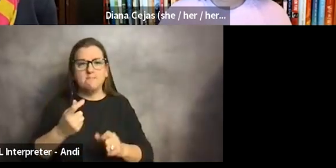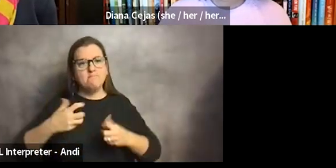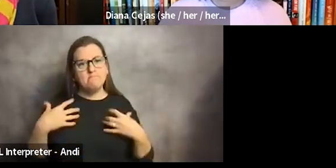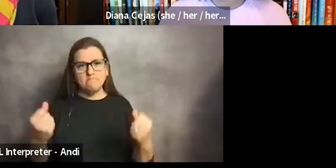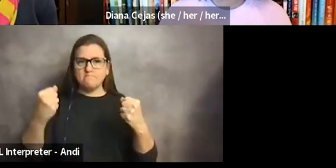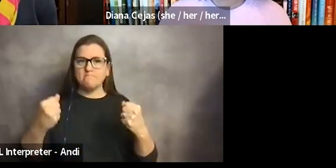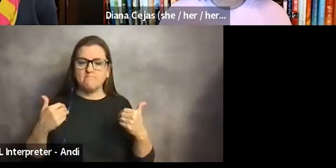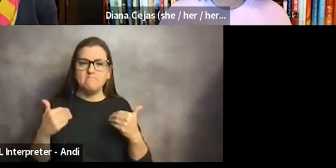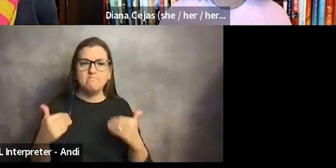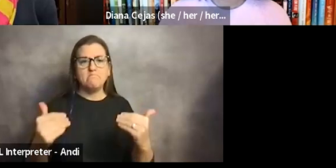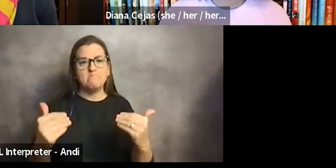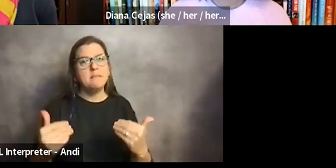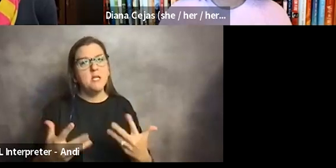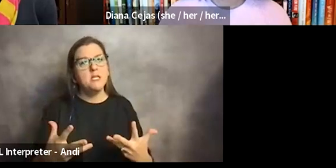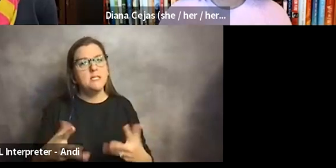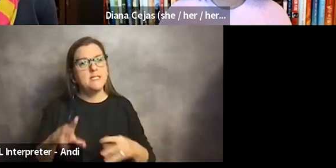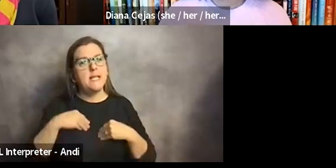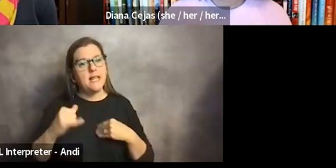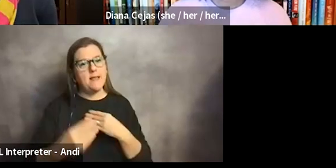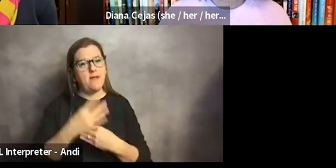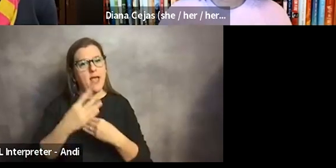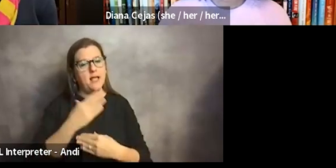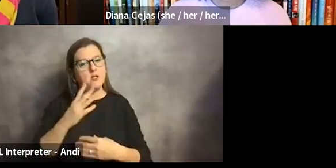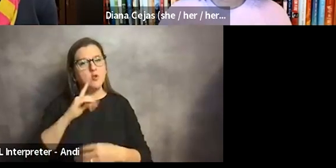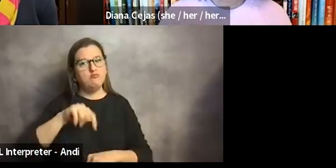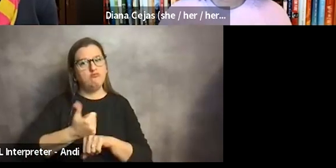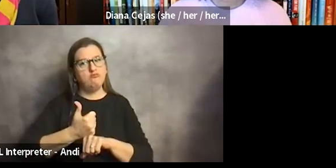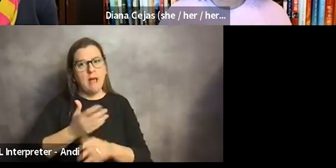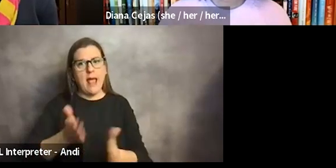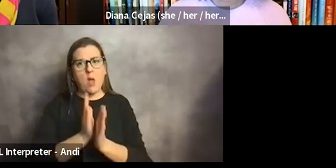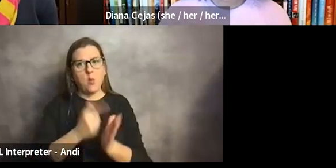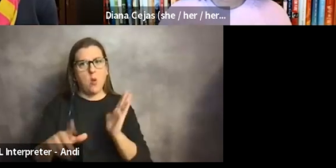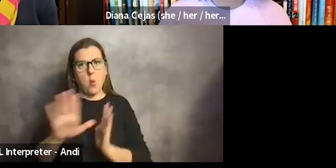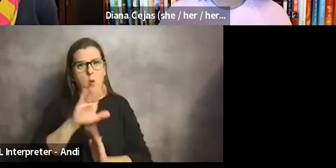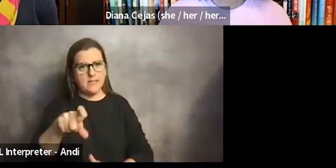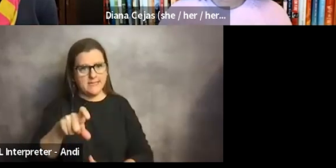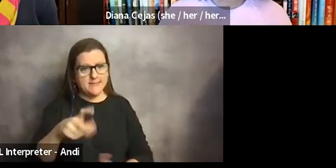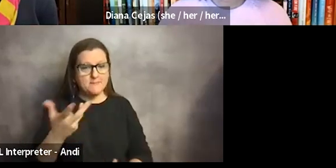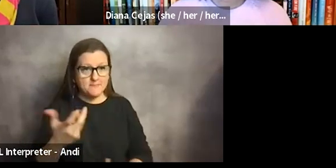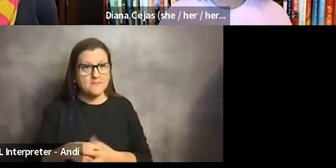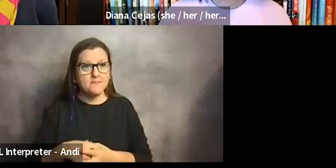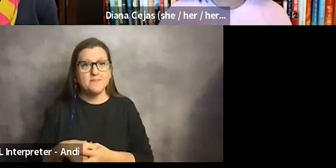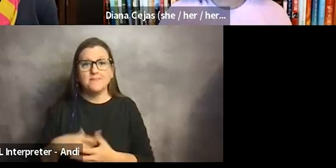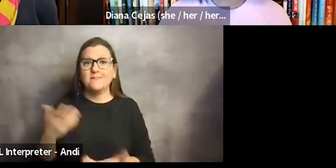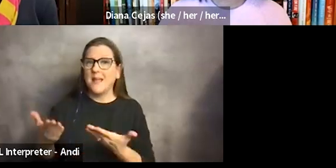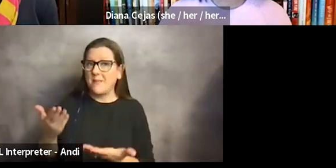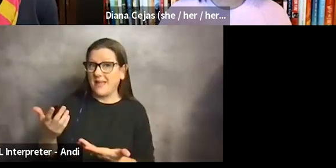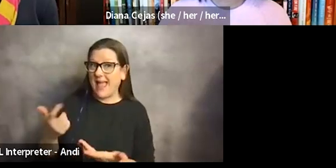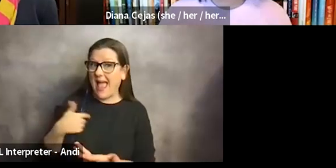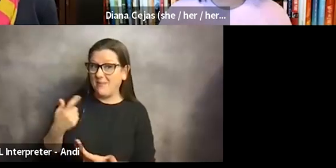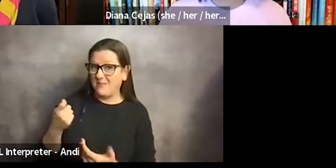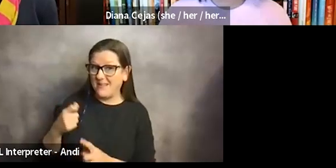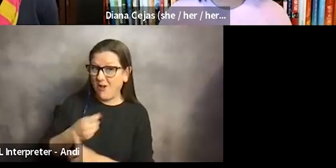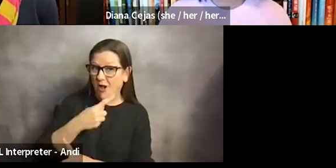been done by a lot of people here to have that path already have been a little bit cleared. I may be the one person who did actually